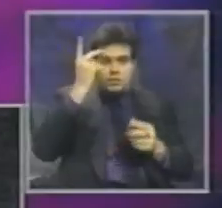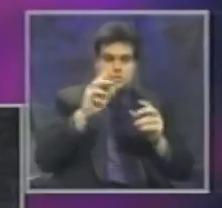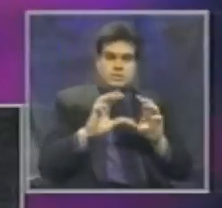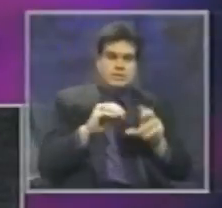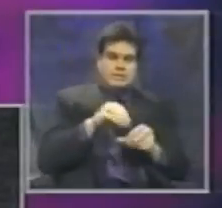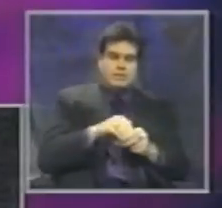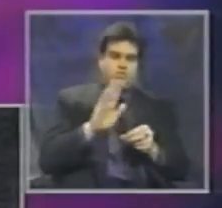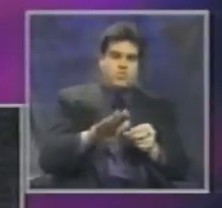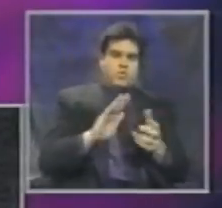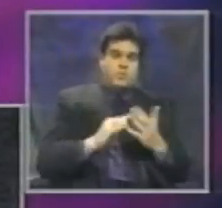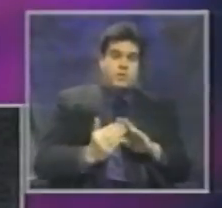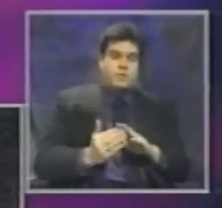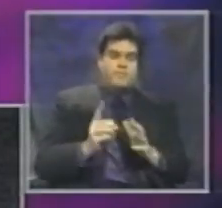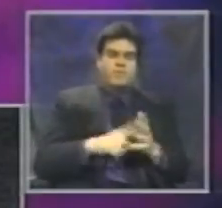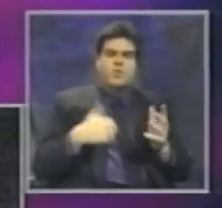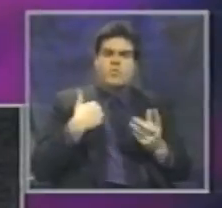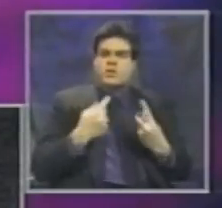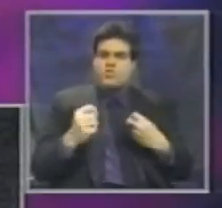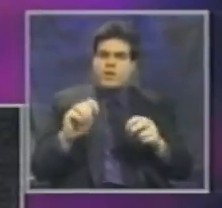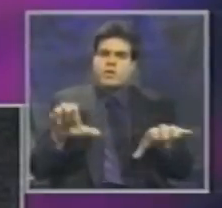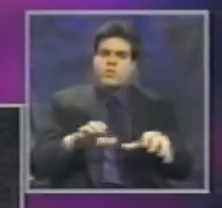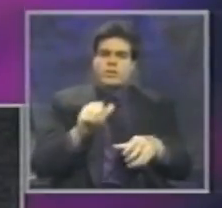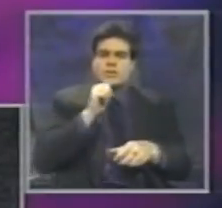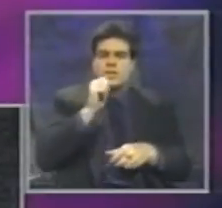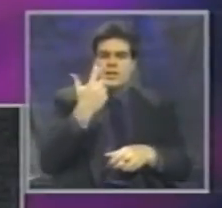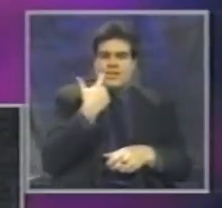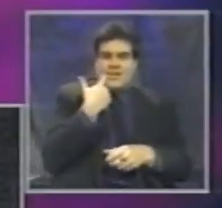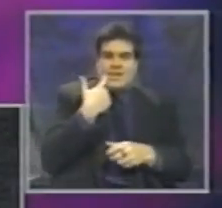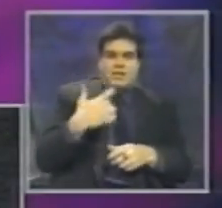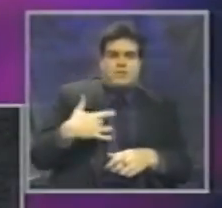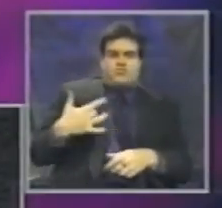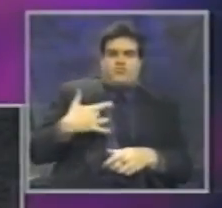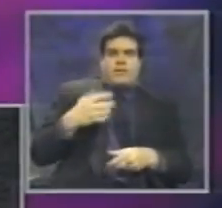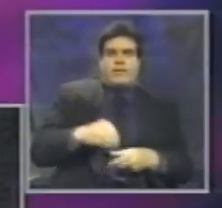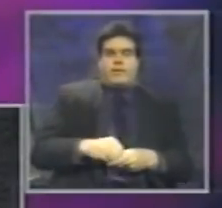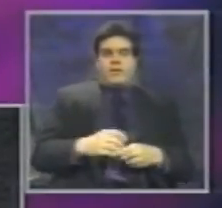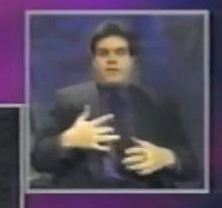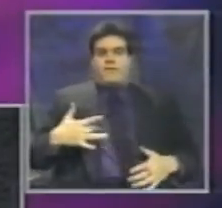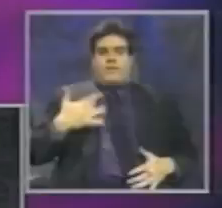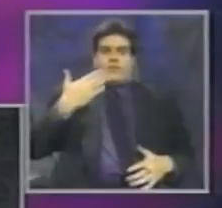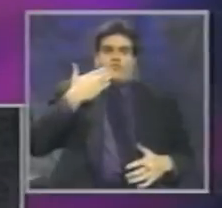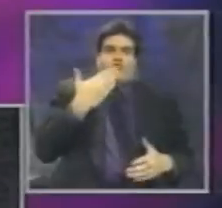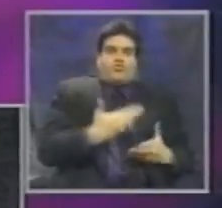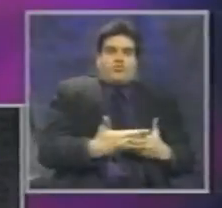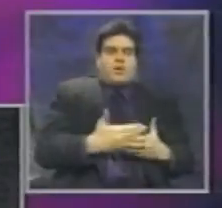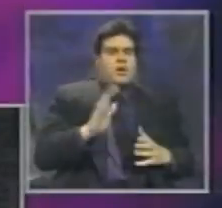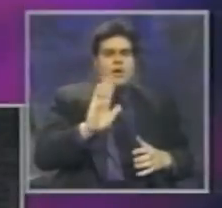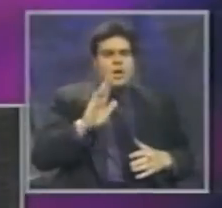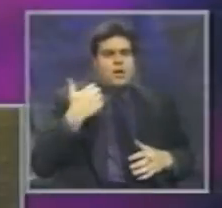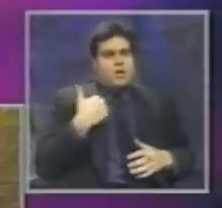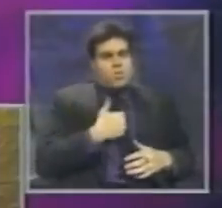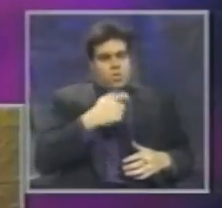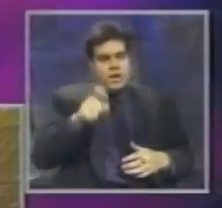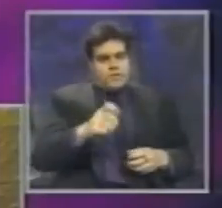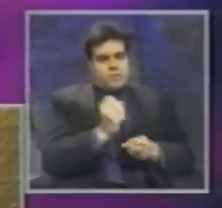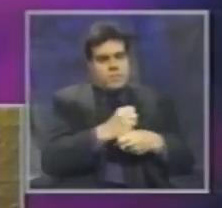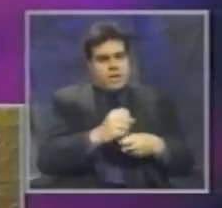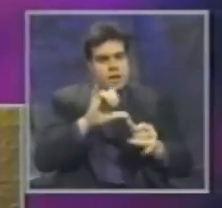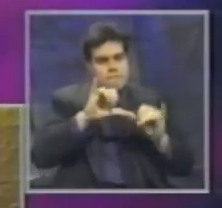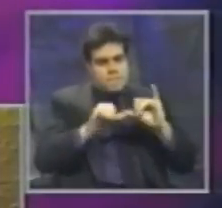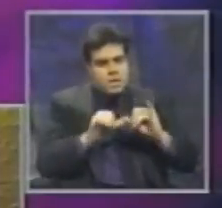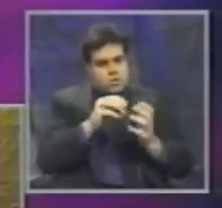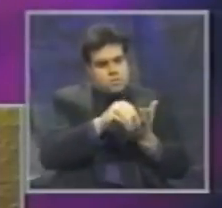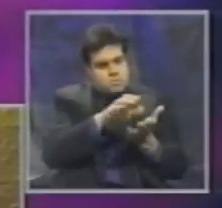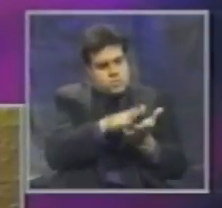What we're striving to achieve is not the latest trend in feel-good prevention programs. The outcome must be a measurable reduction